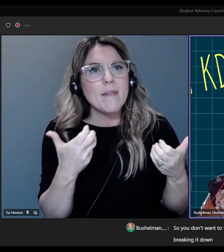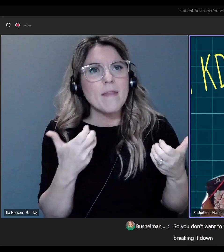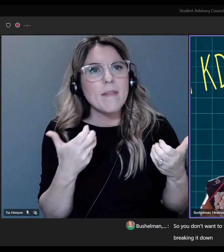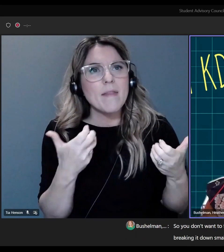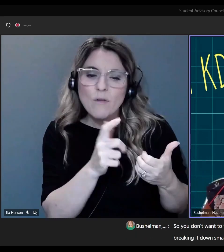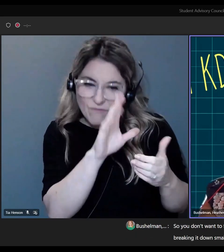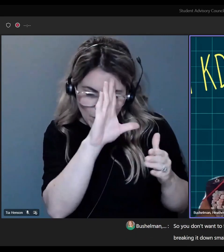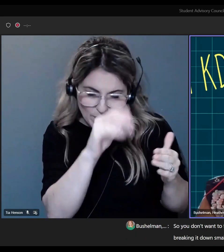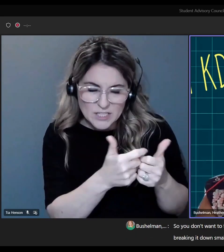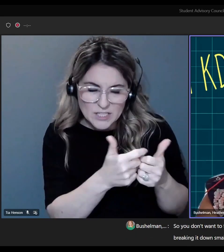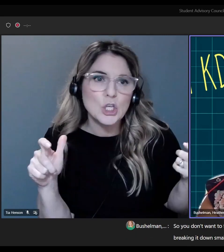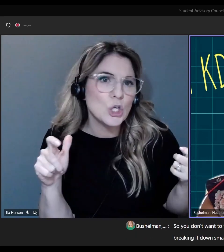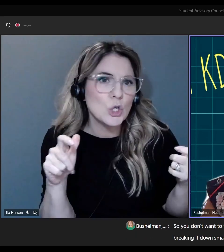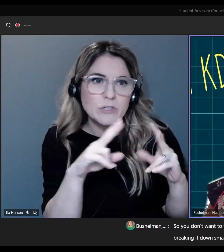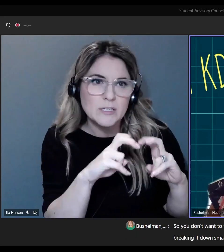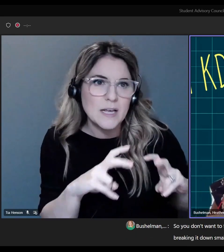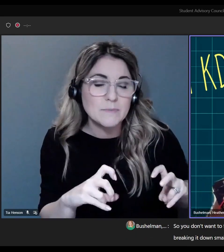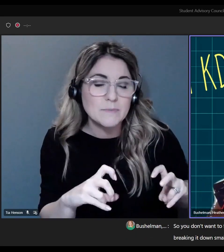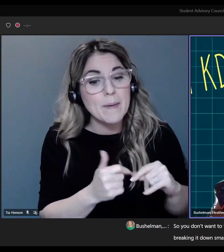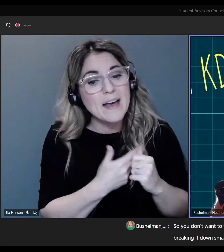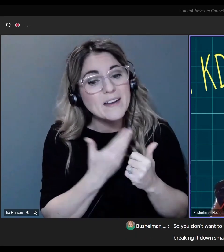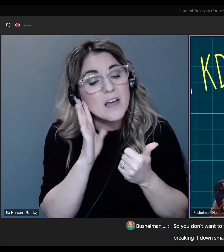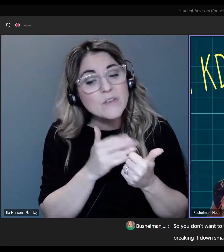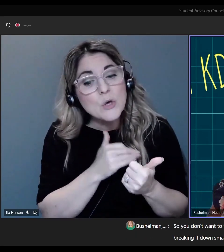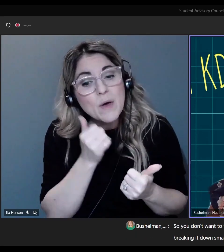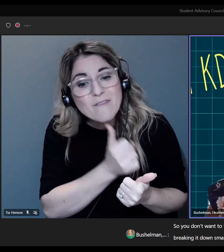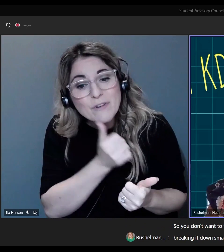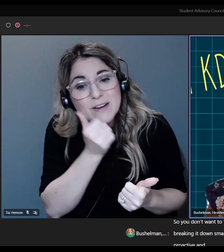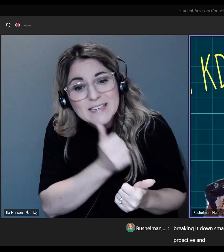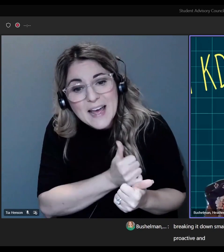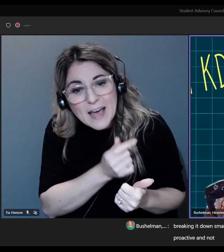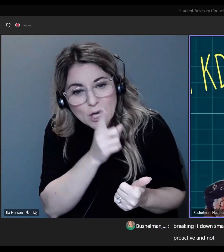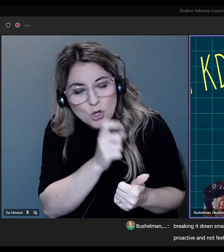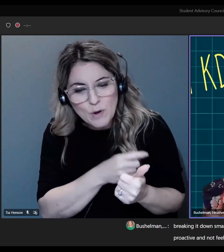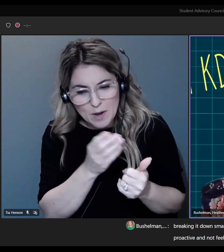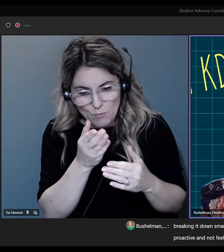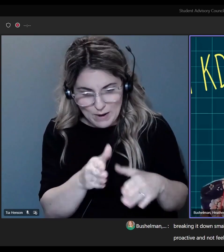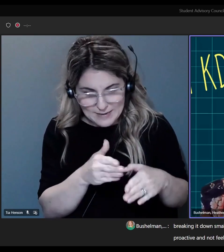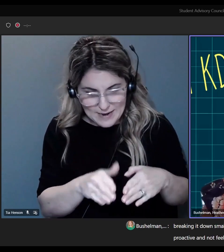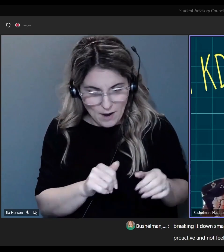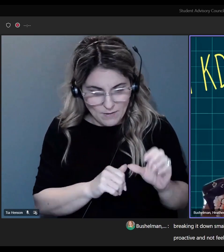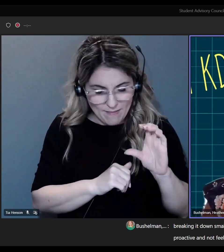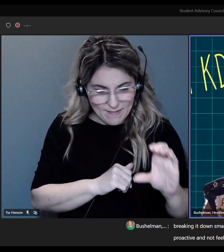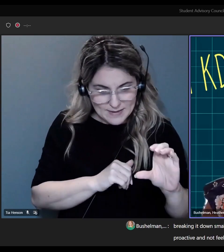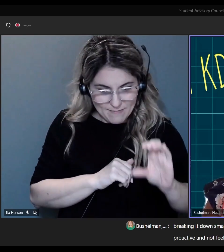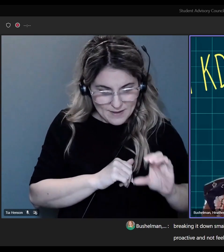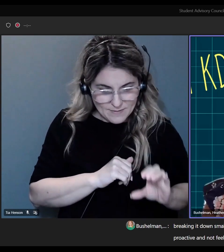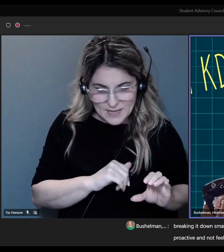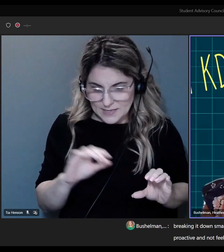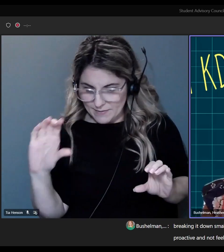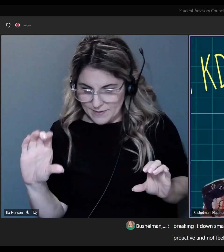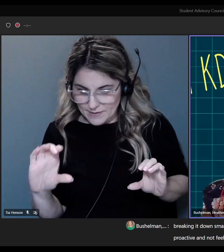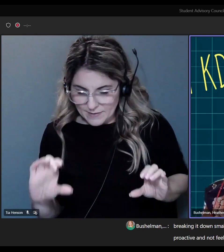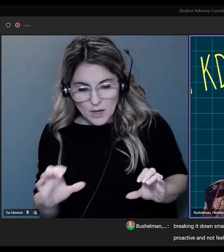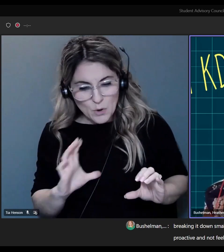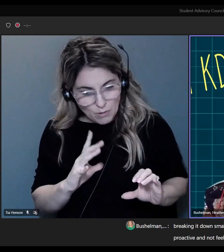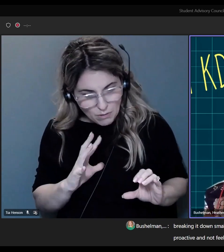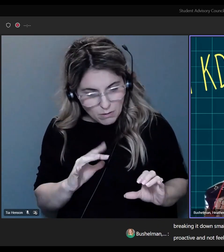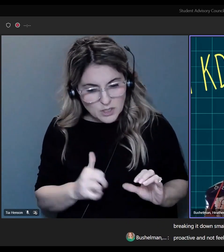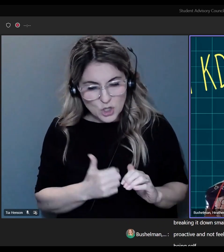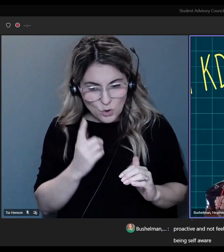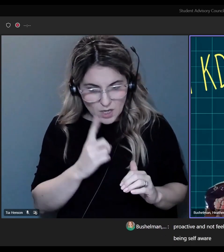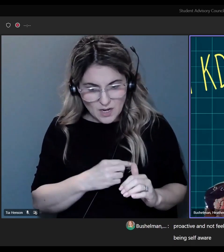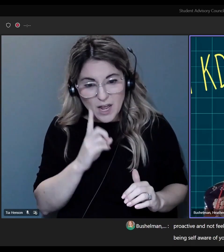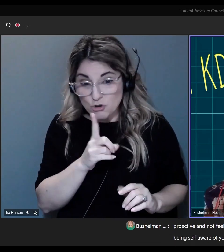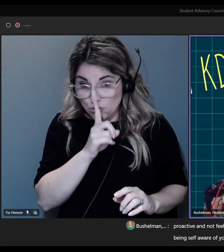small every single day can help you to stay proactive and not feel so overwhelmed. And like I said, truly being